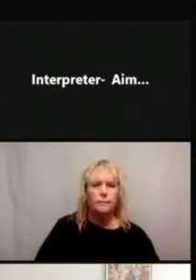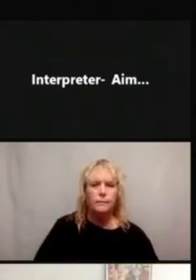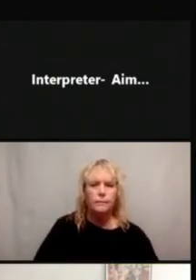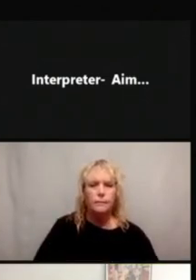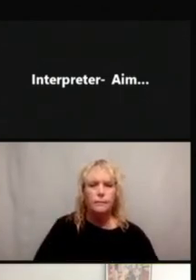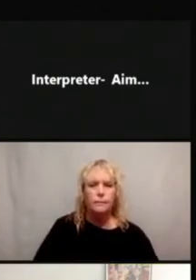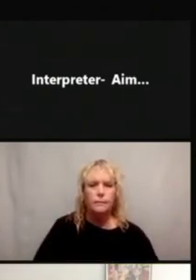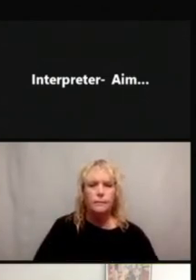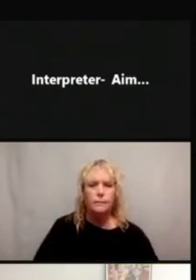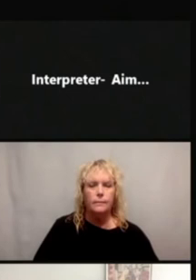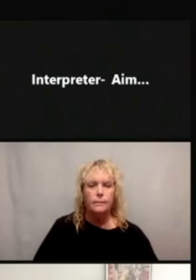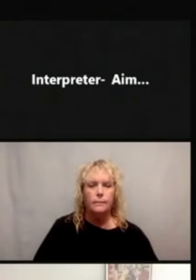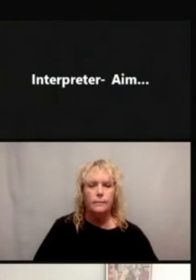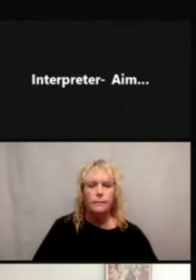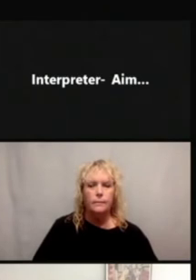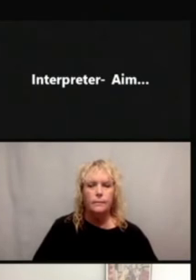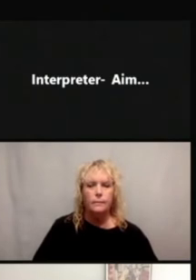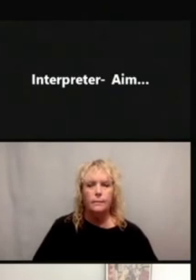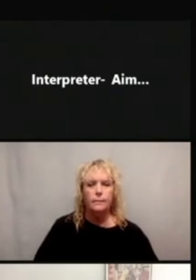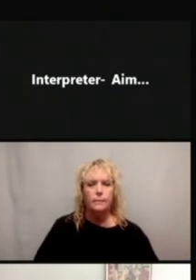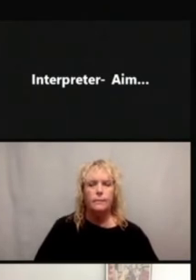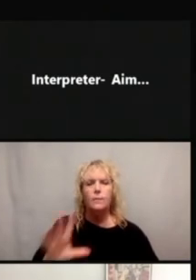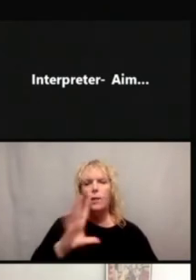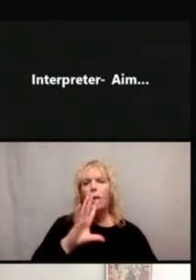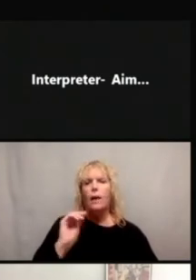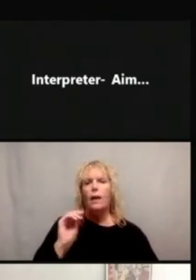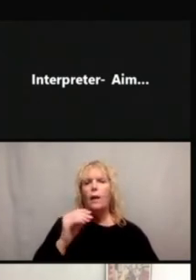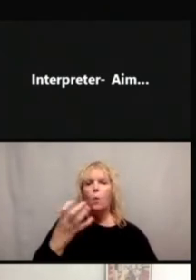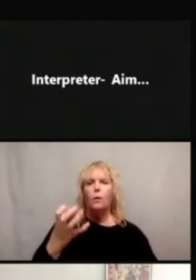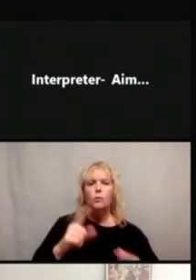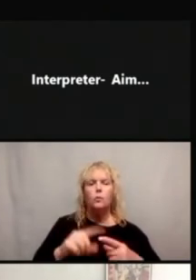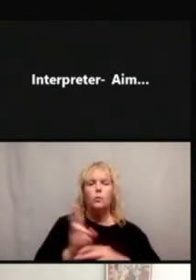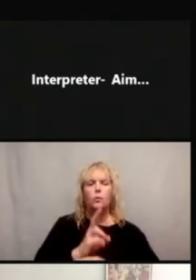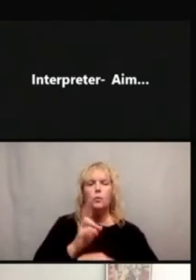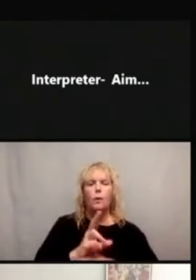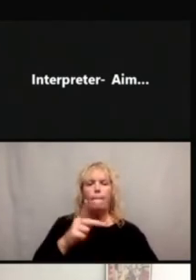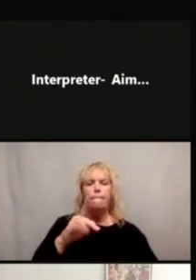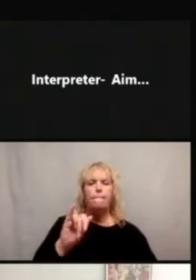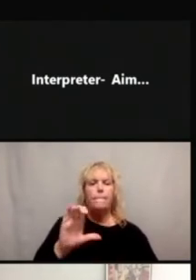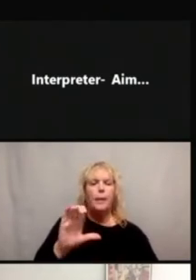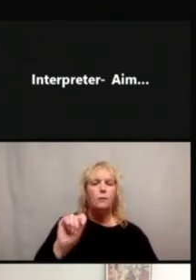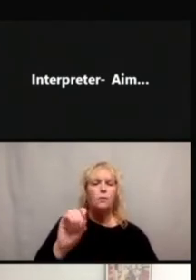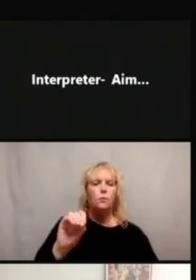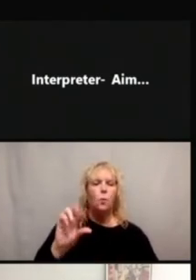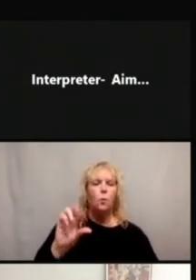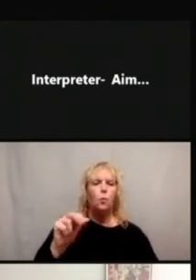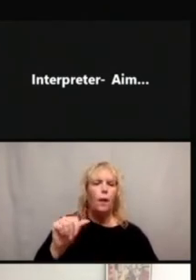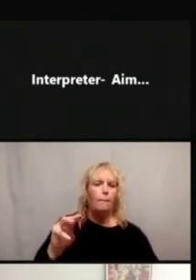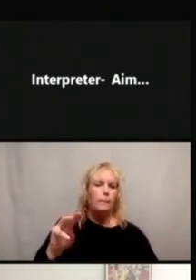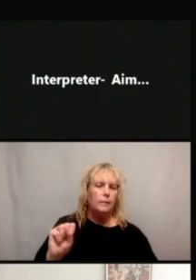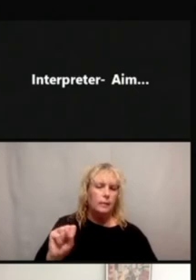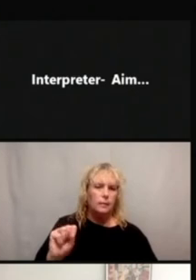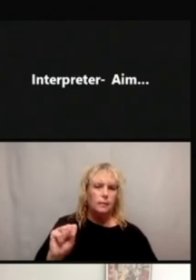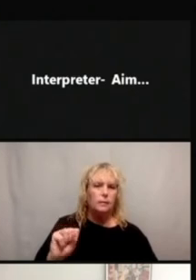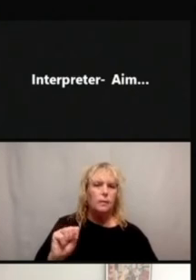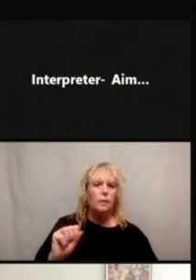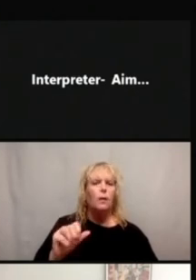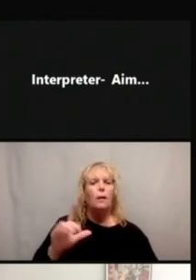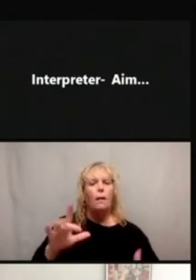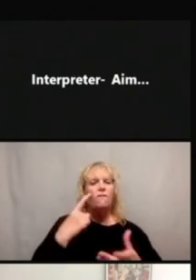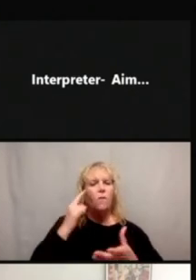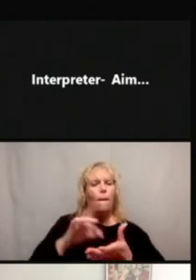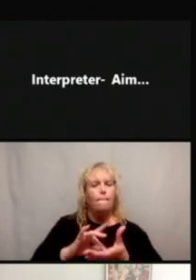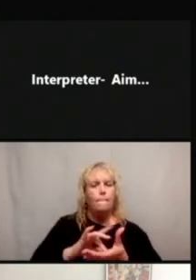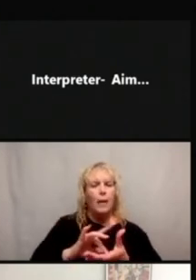second case study is just using pictograms to support medication labels and comprehension, medication labeling